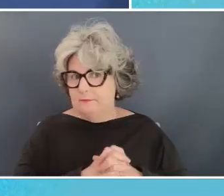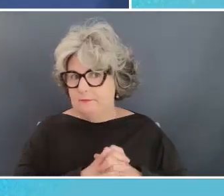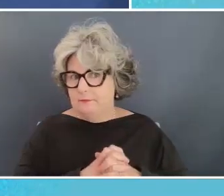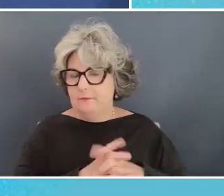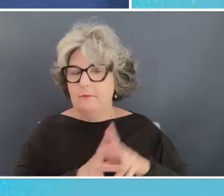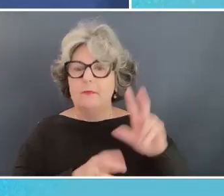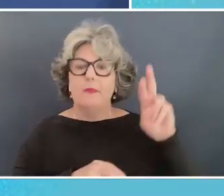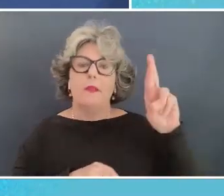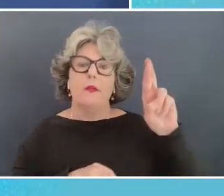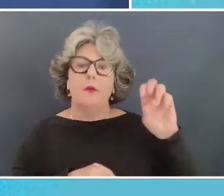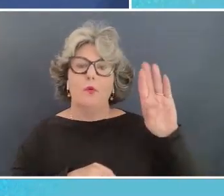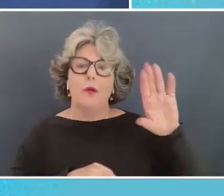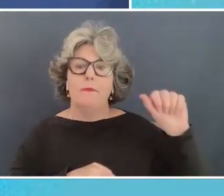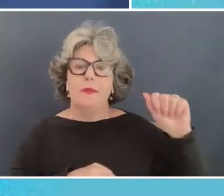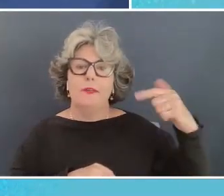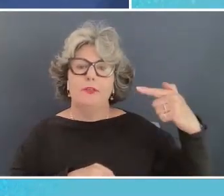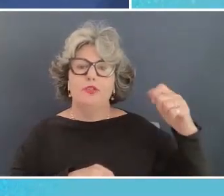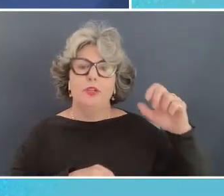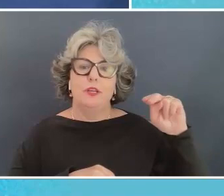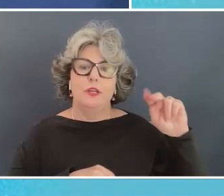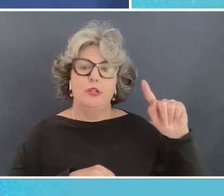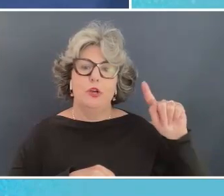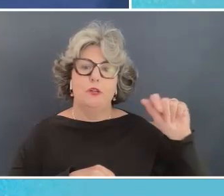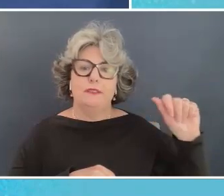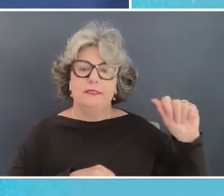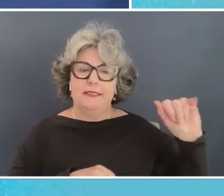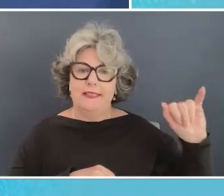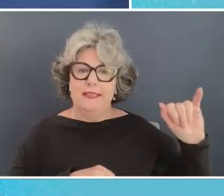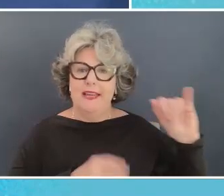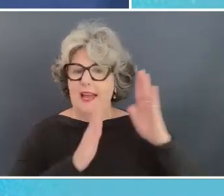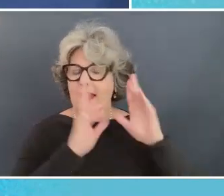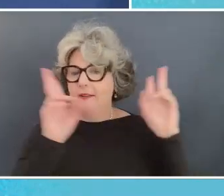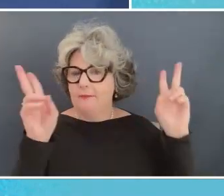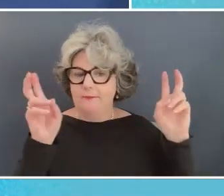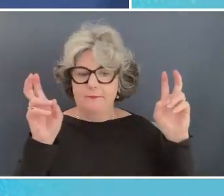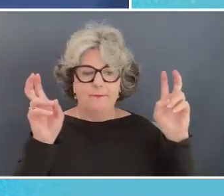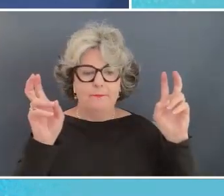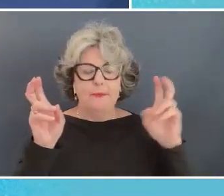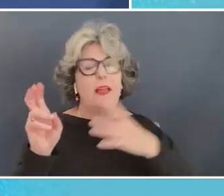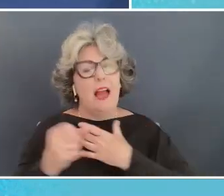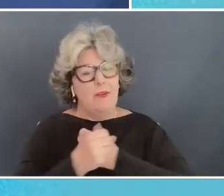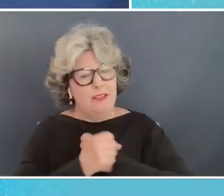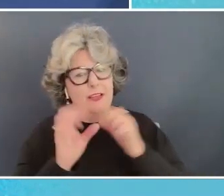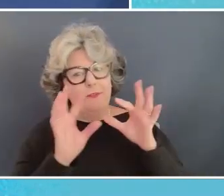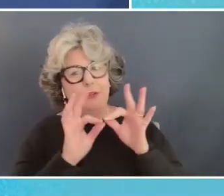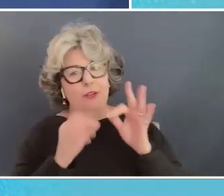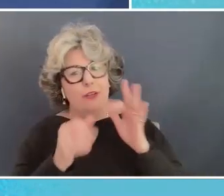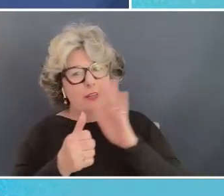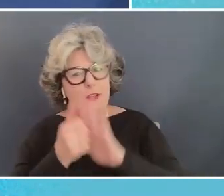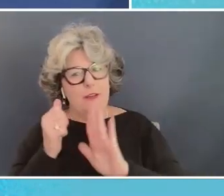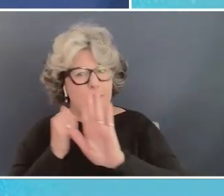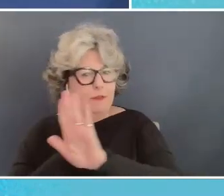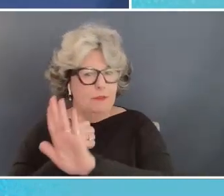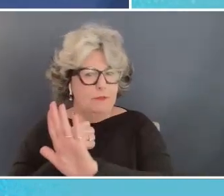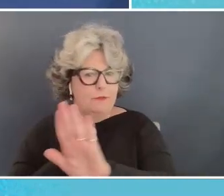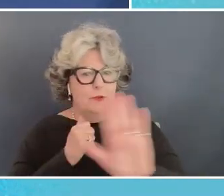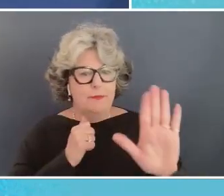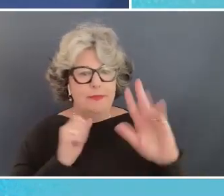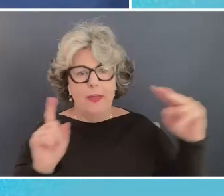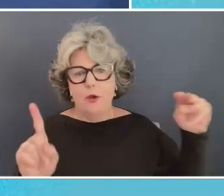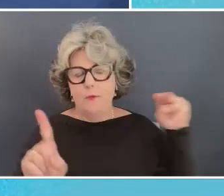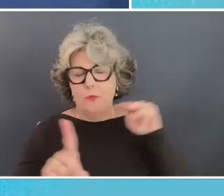gianotti asks says i would love to hear from each of their perspectives